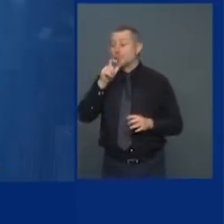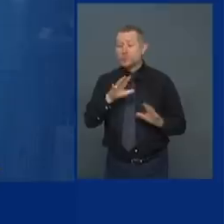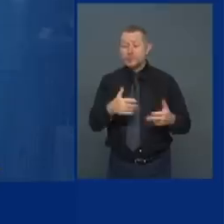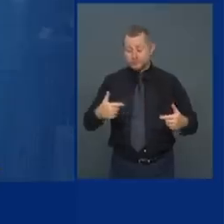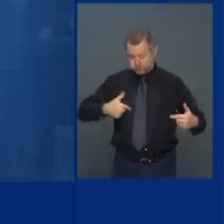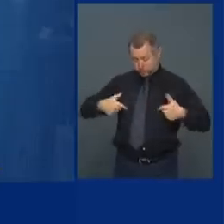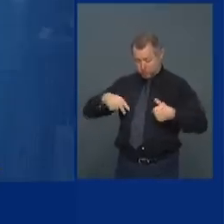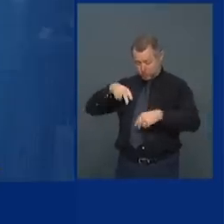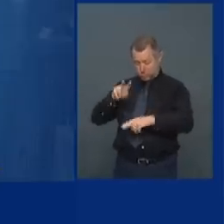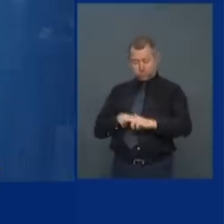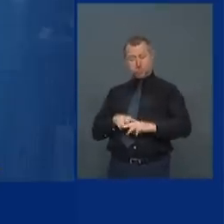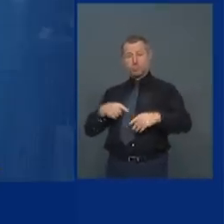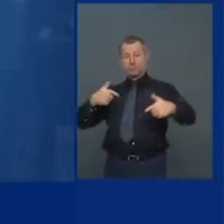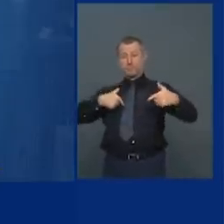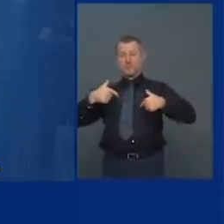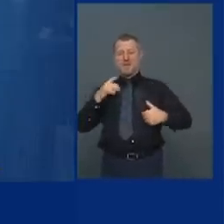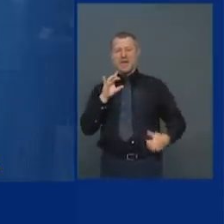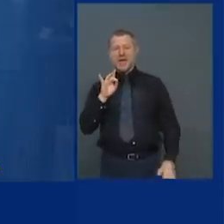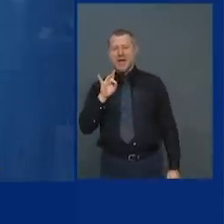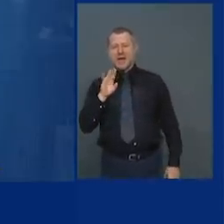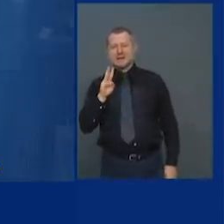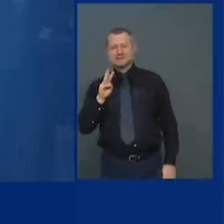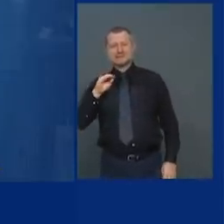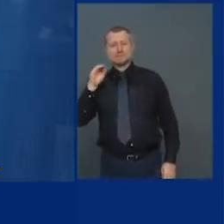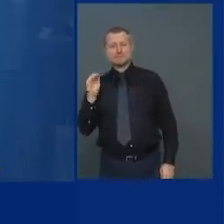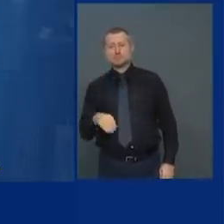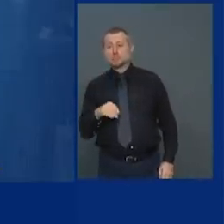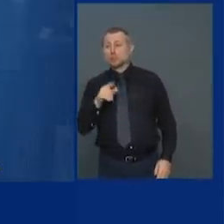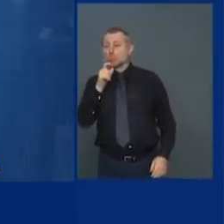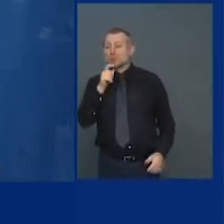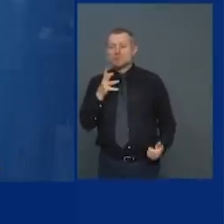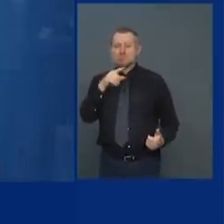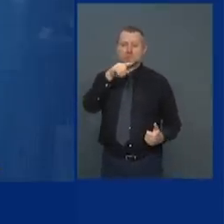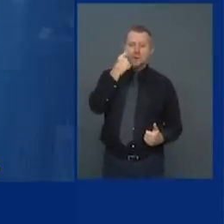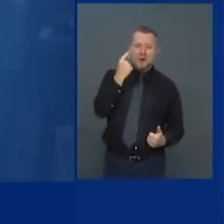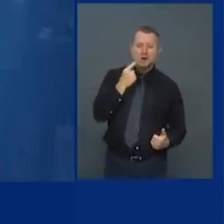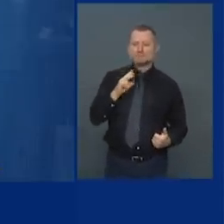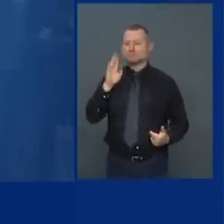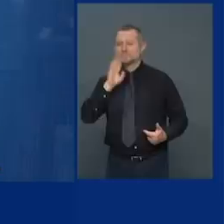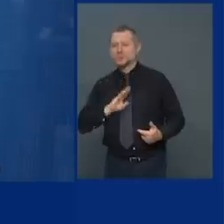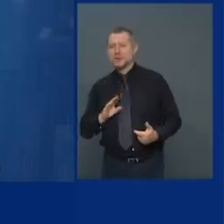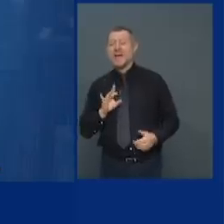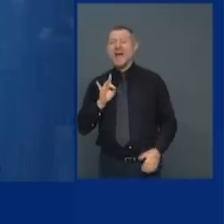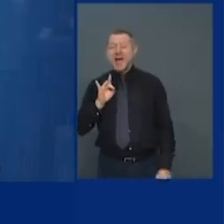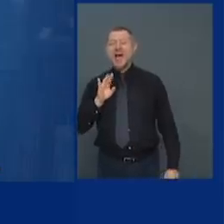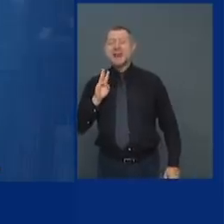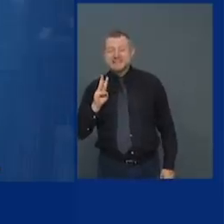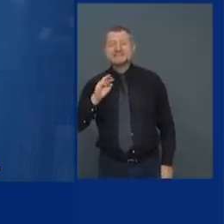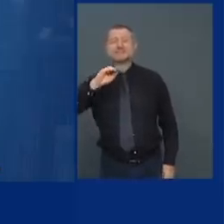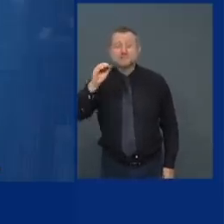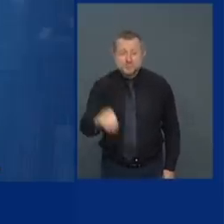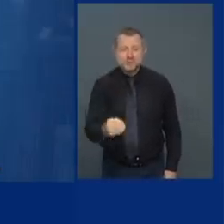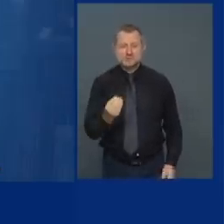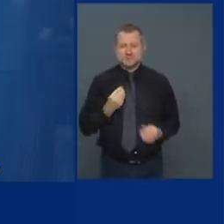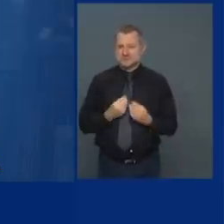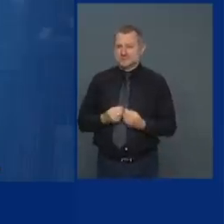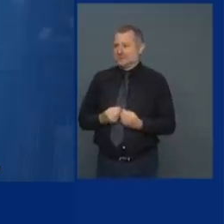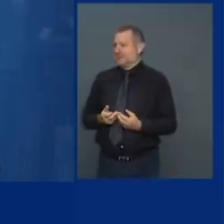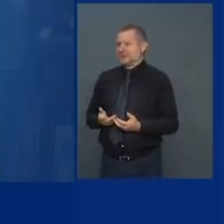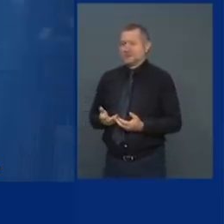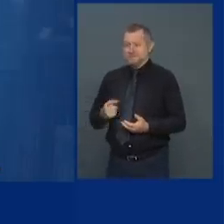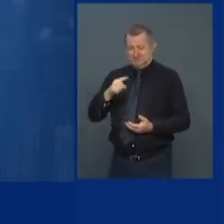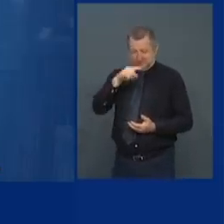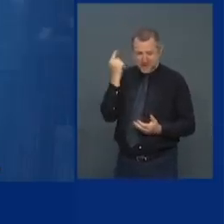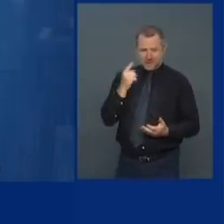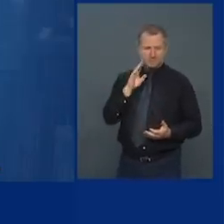percent black and brown eighty-six percent black and brown that's why